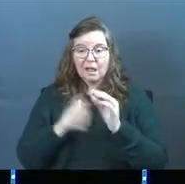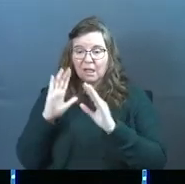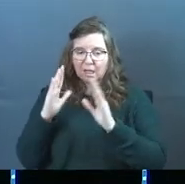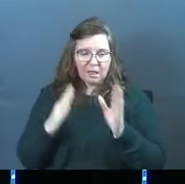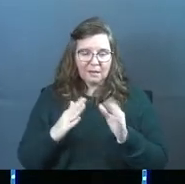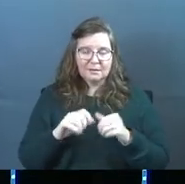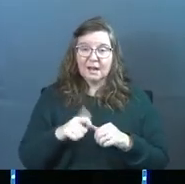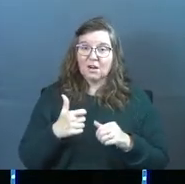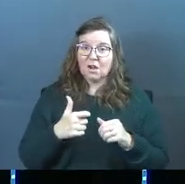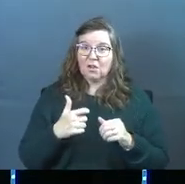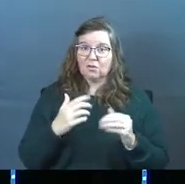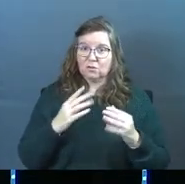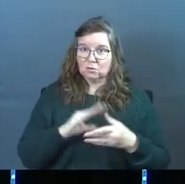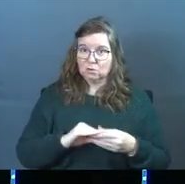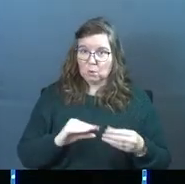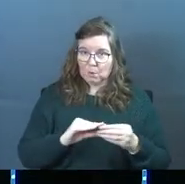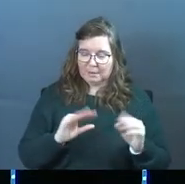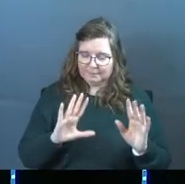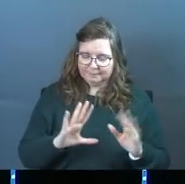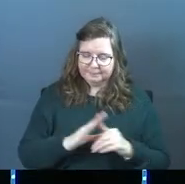Another troubling story.